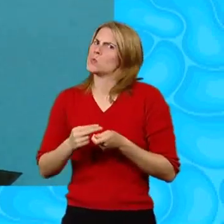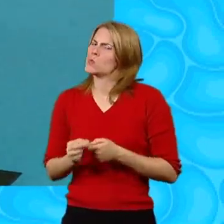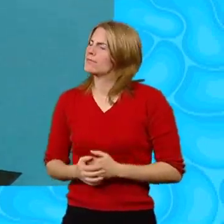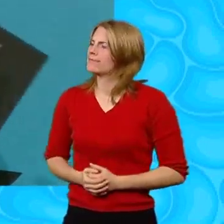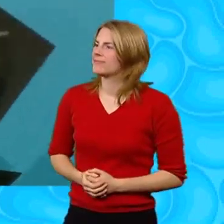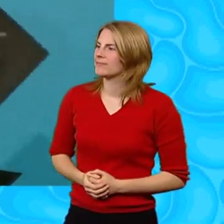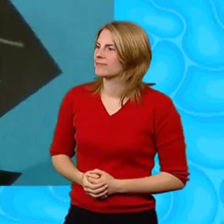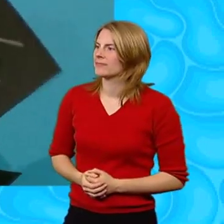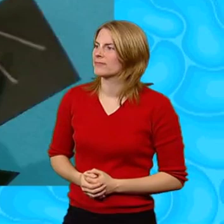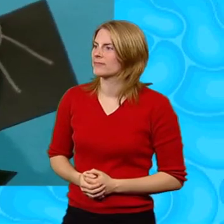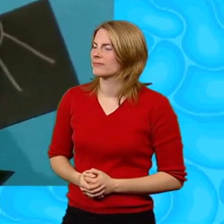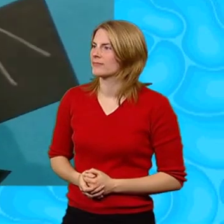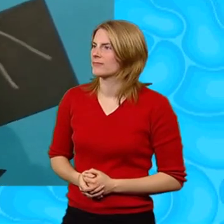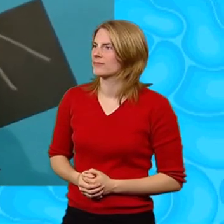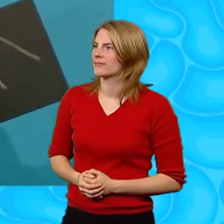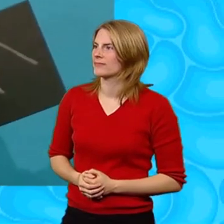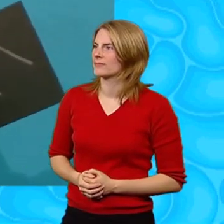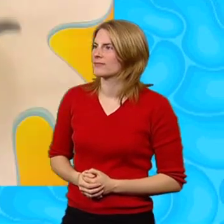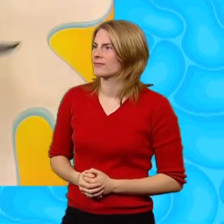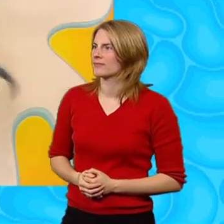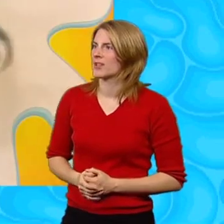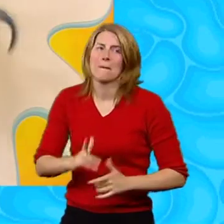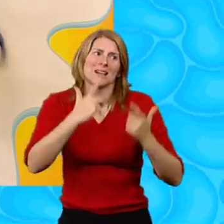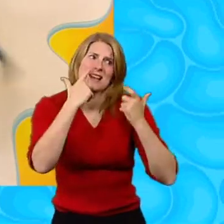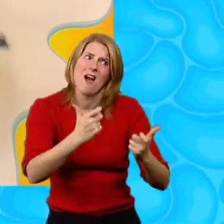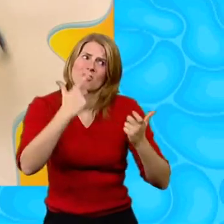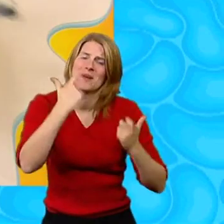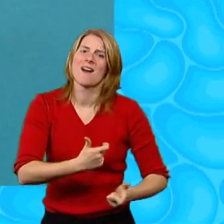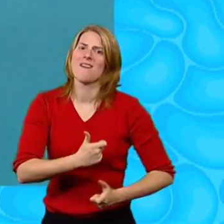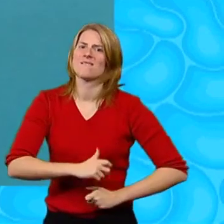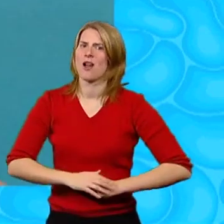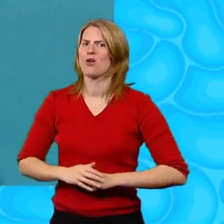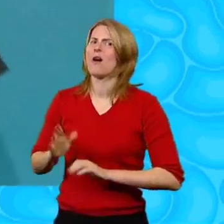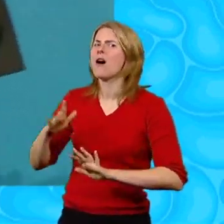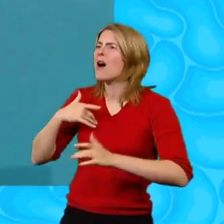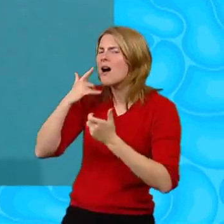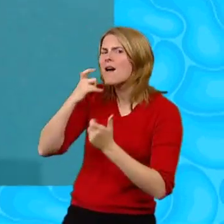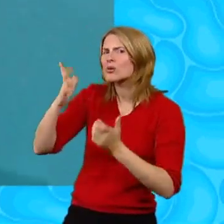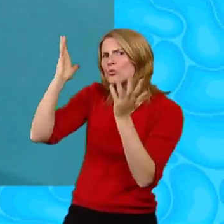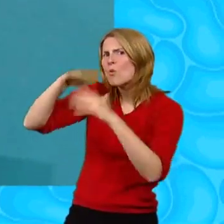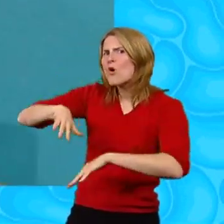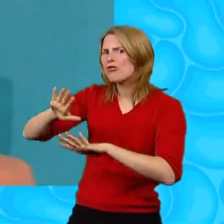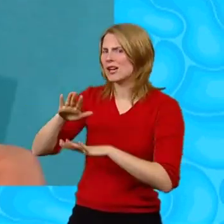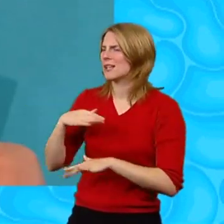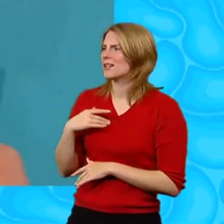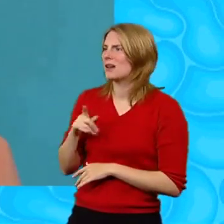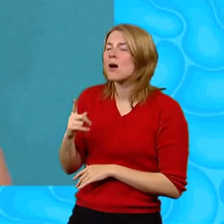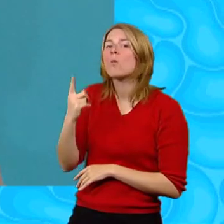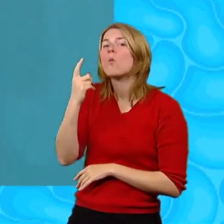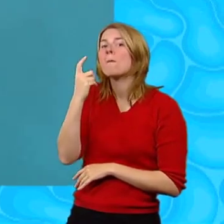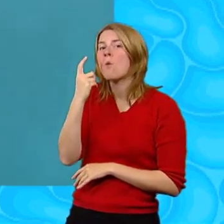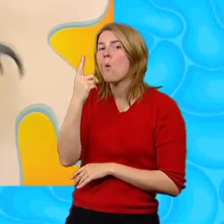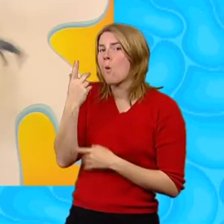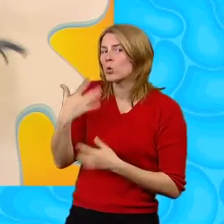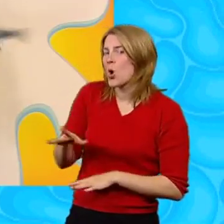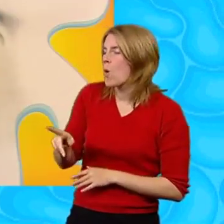This is tricky to do Be careful I'm being careful Don't worry There's just one leg to